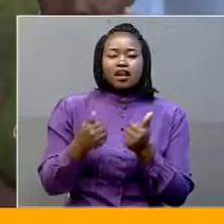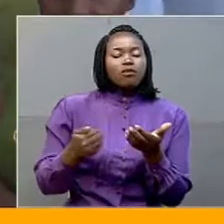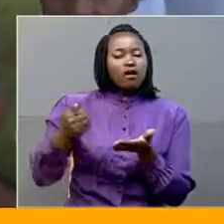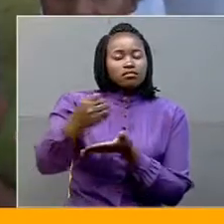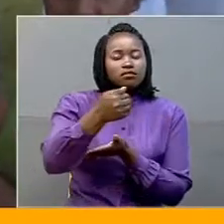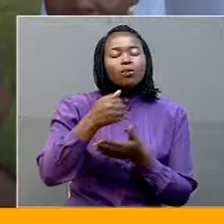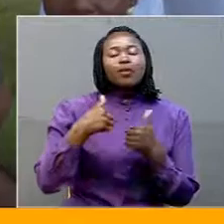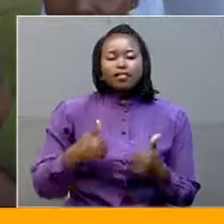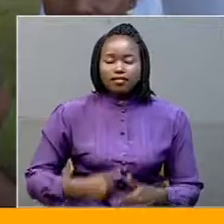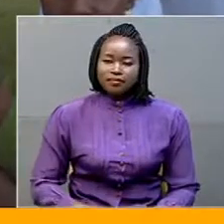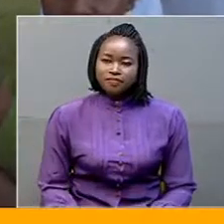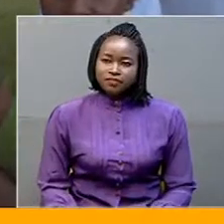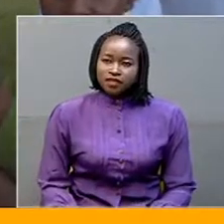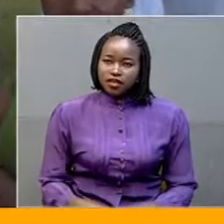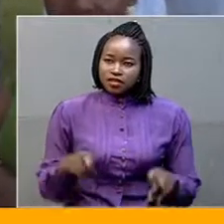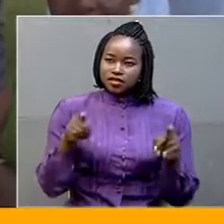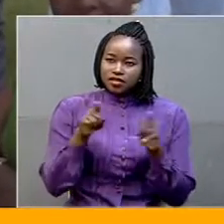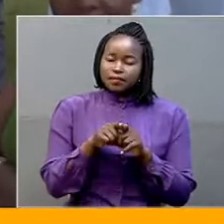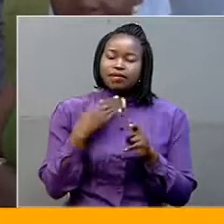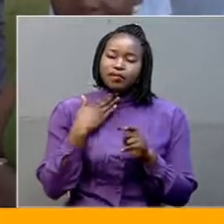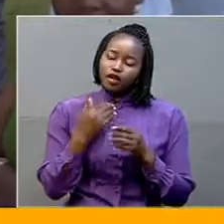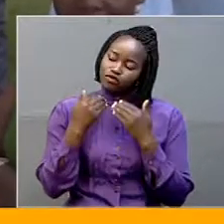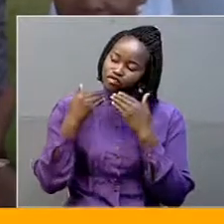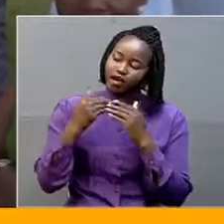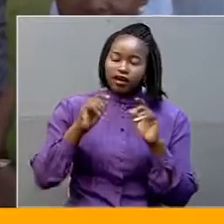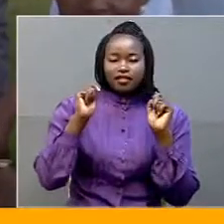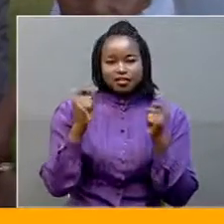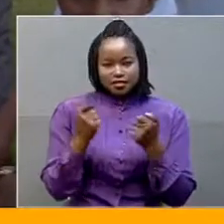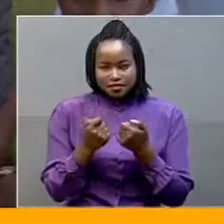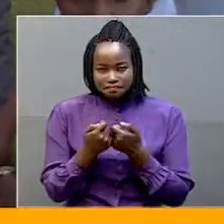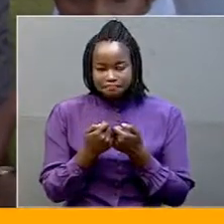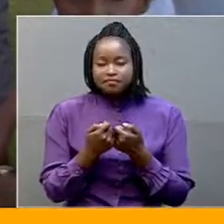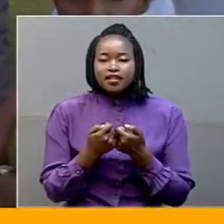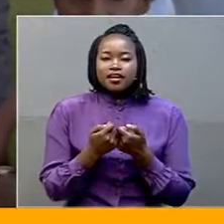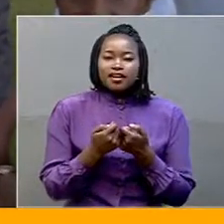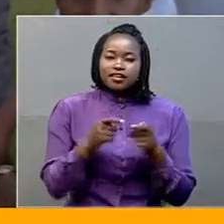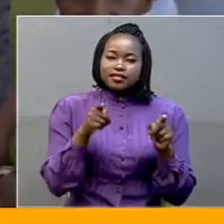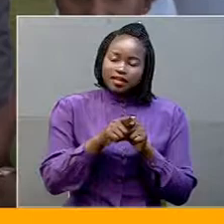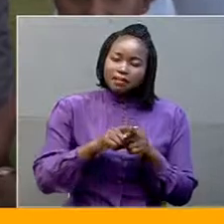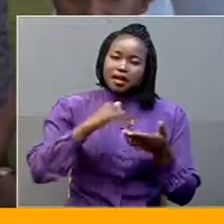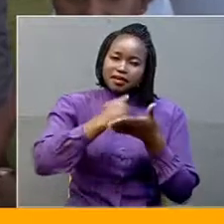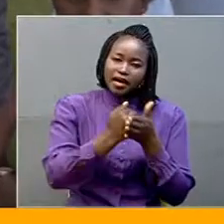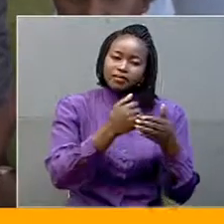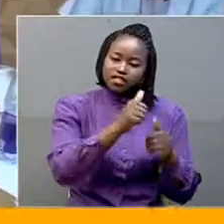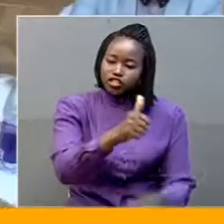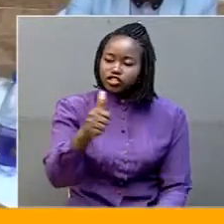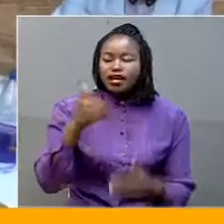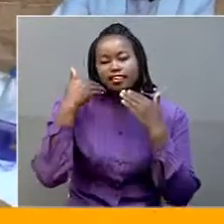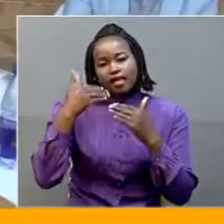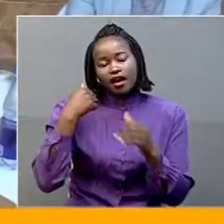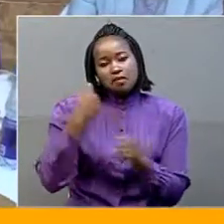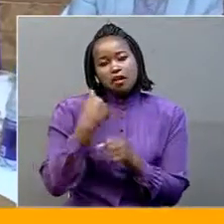And I would like to thank the team from the Refugees Department for a job very well done.